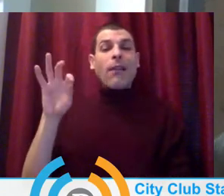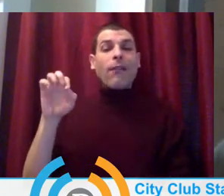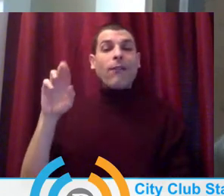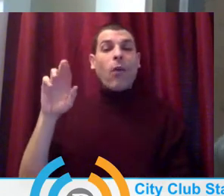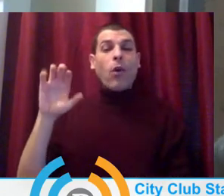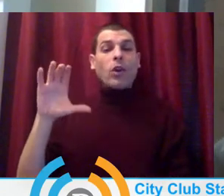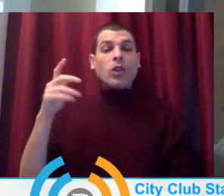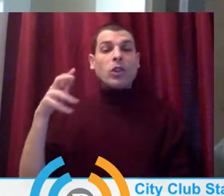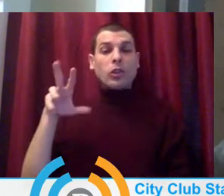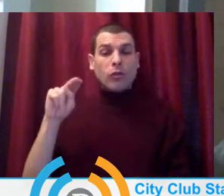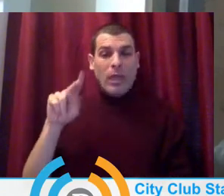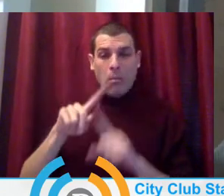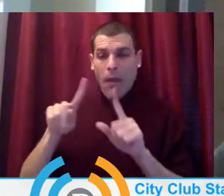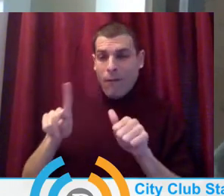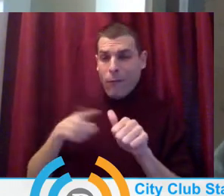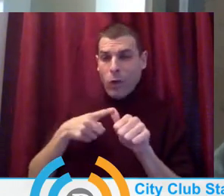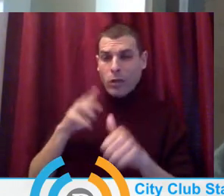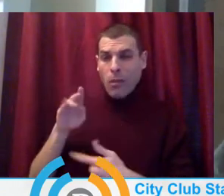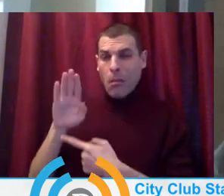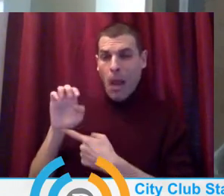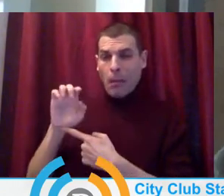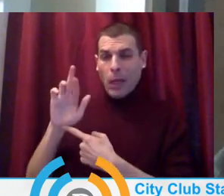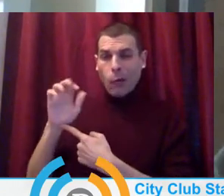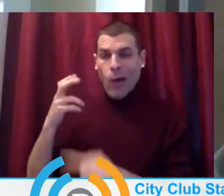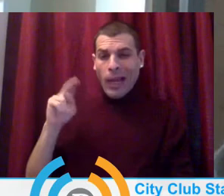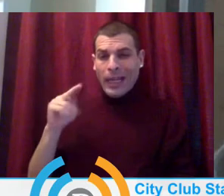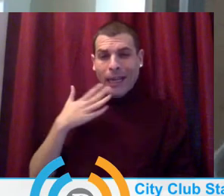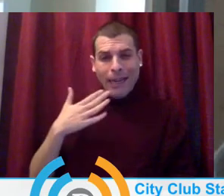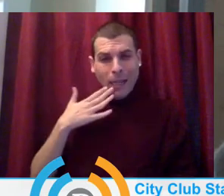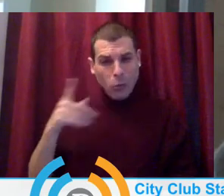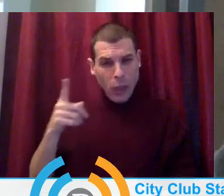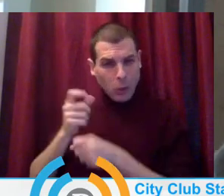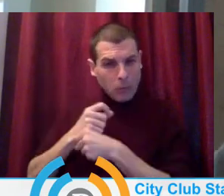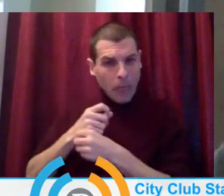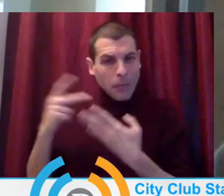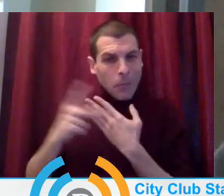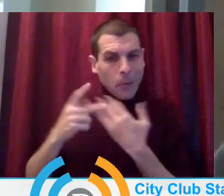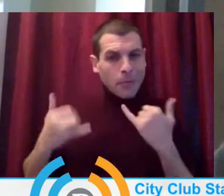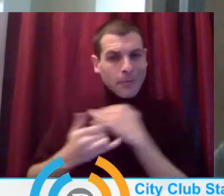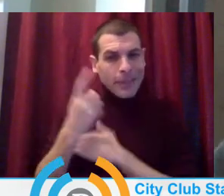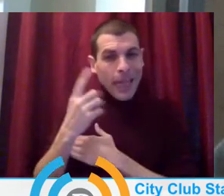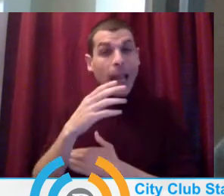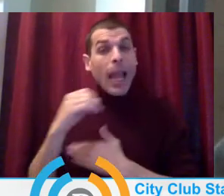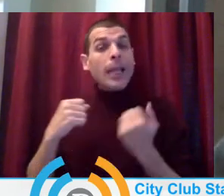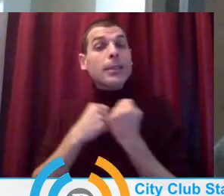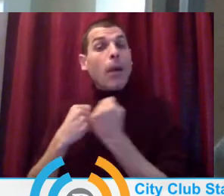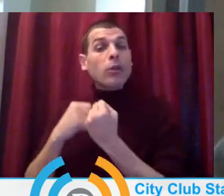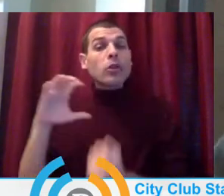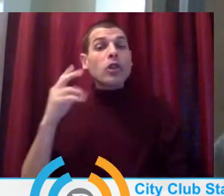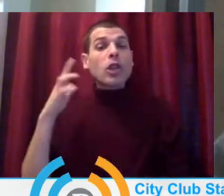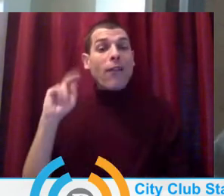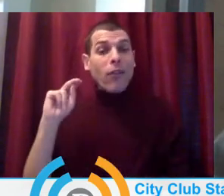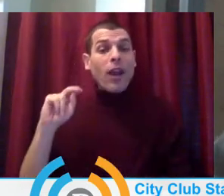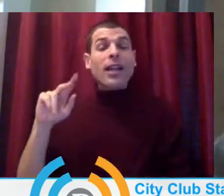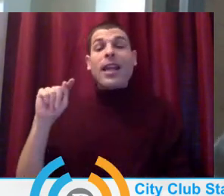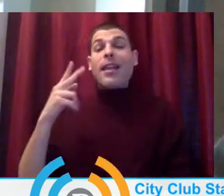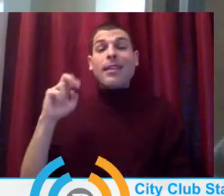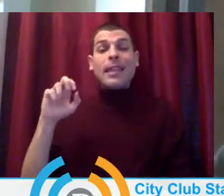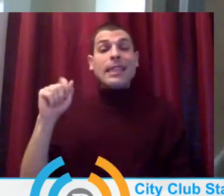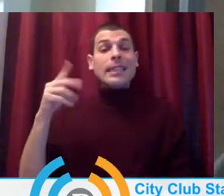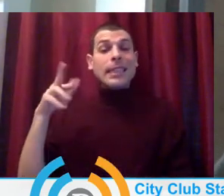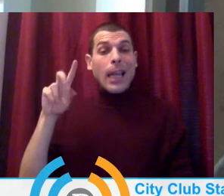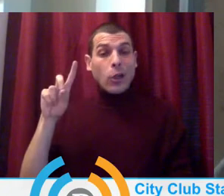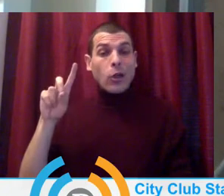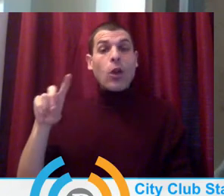for producing today's program. Thank yous also go out to our season sponsors, Chevron, The Standard, and Wells